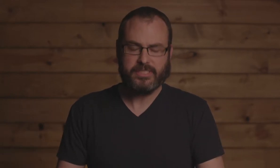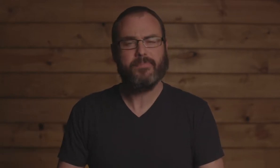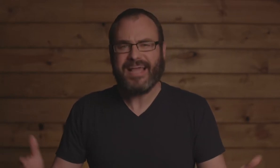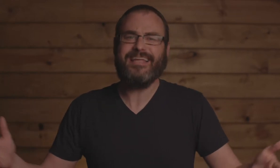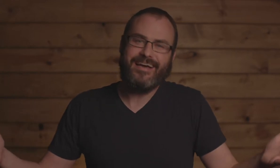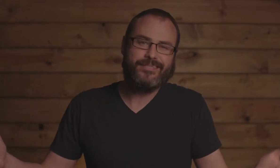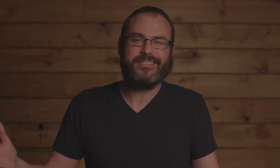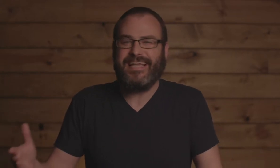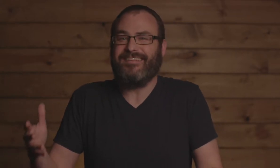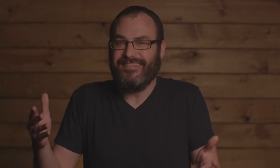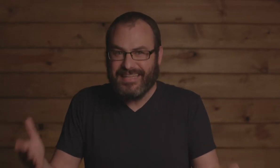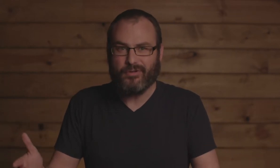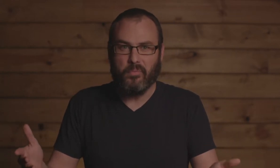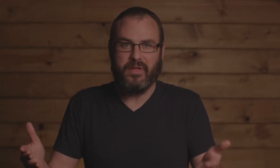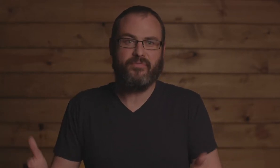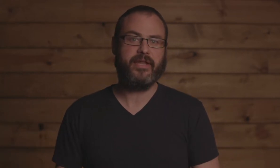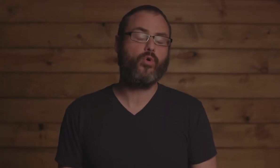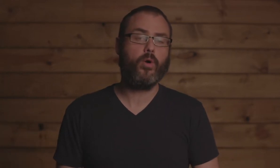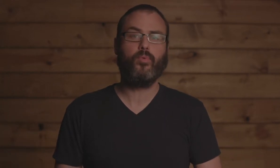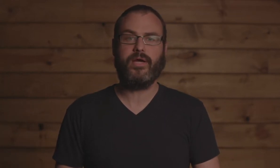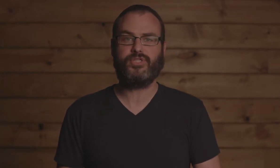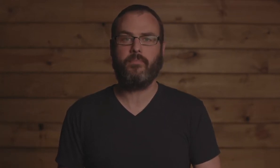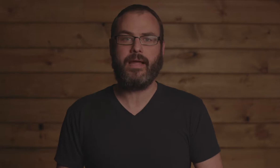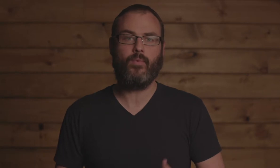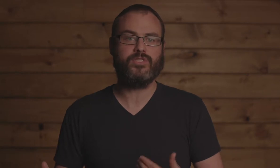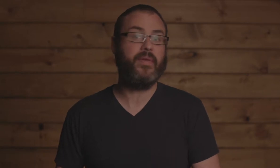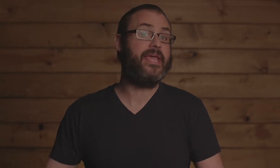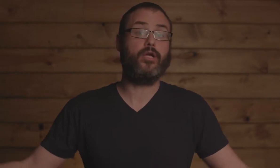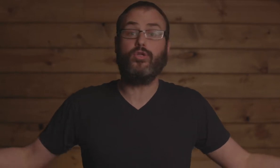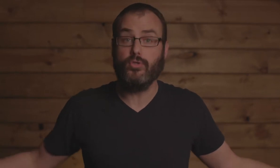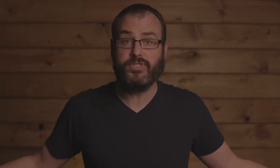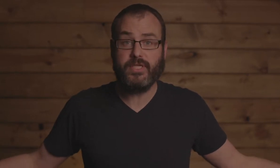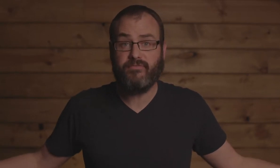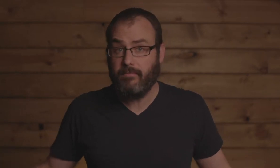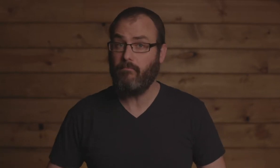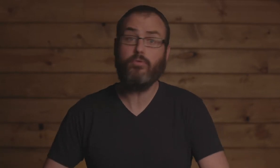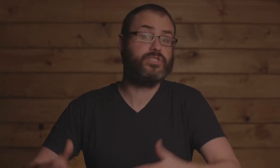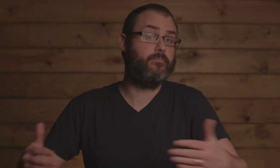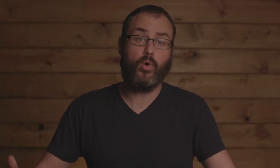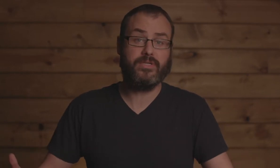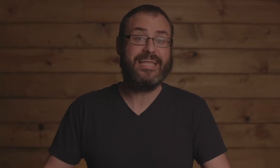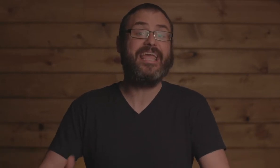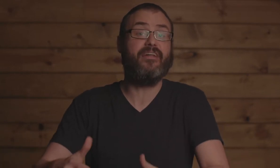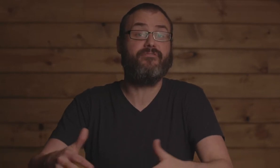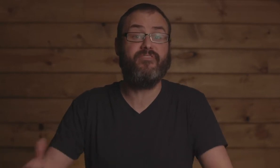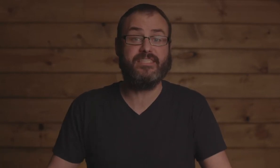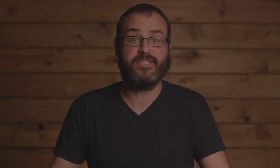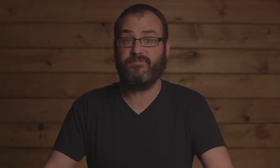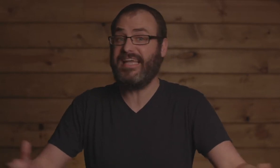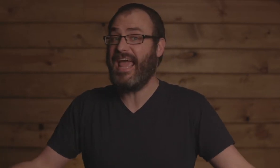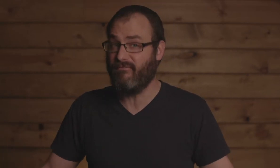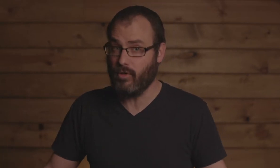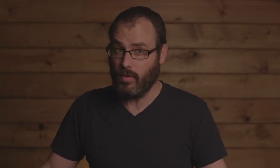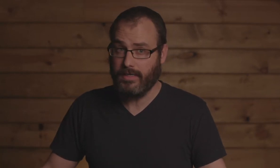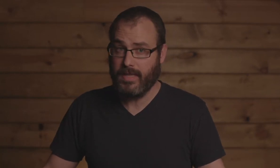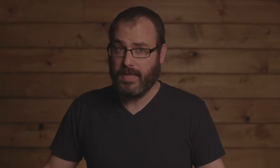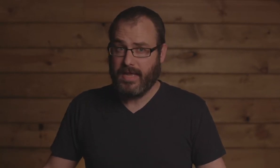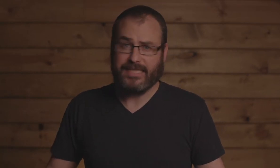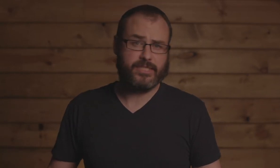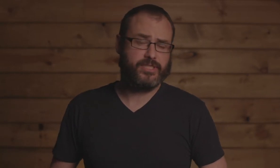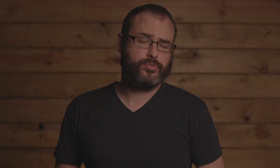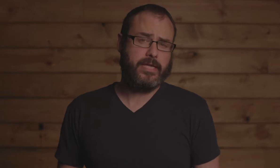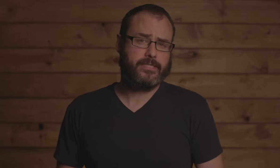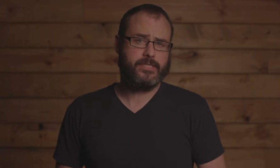obnoxious, but I can understand a little bit that a corporation might want to be inclusive and most importantly, inoffensive to everyone.